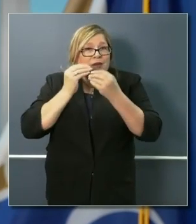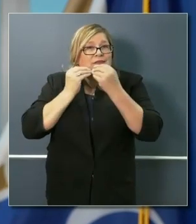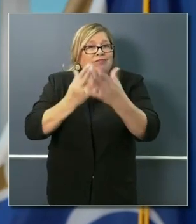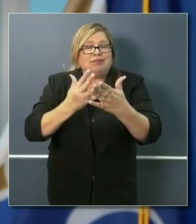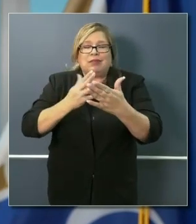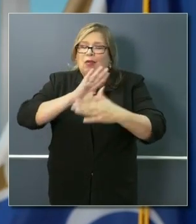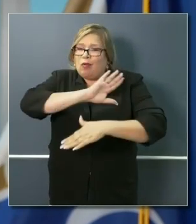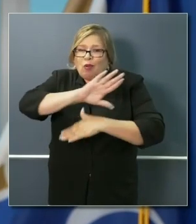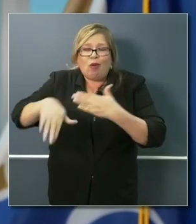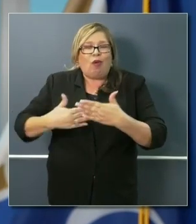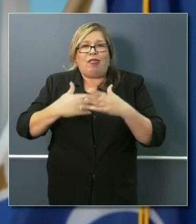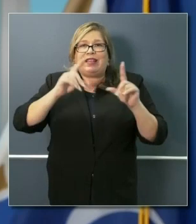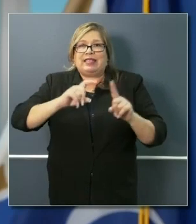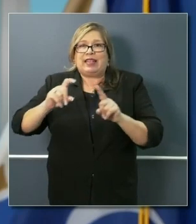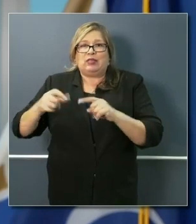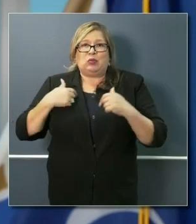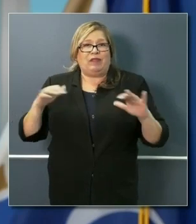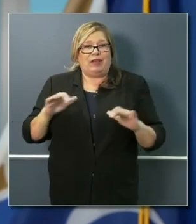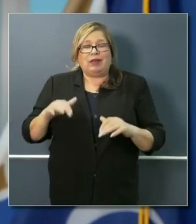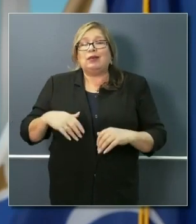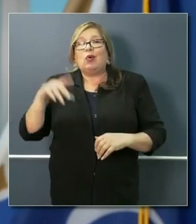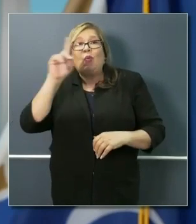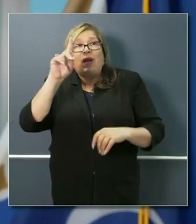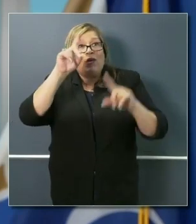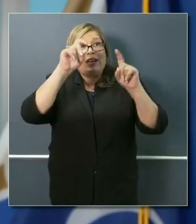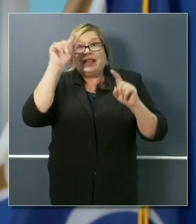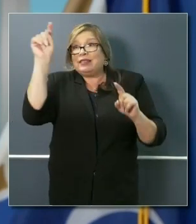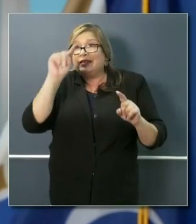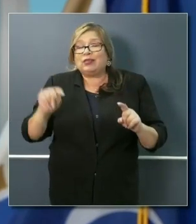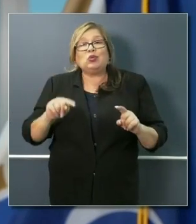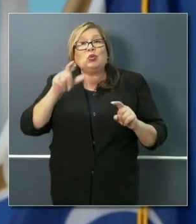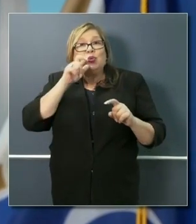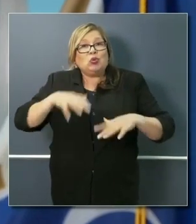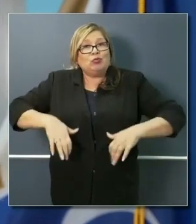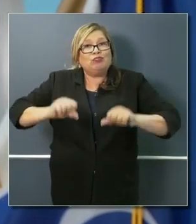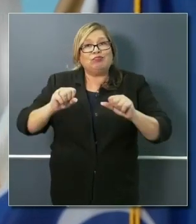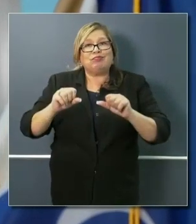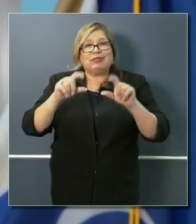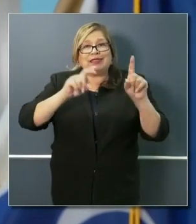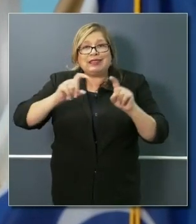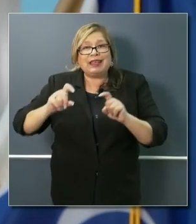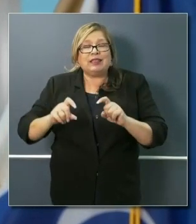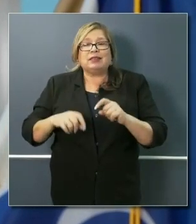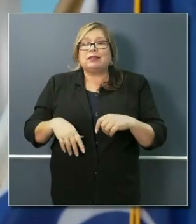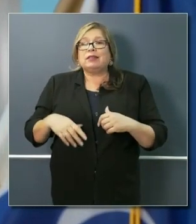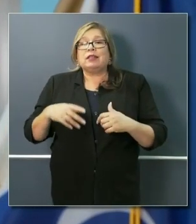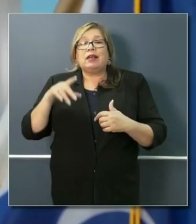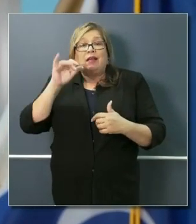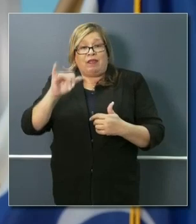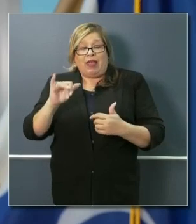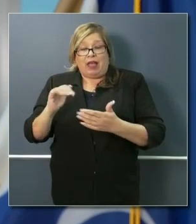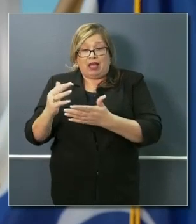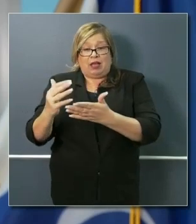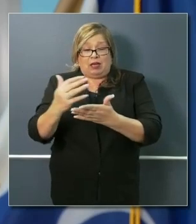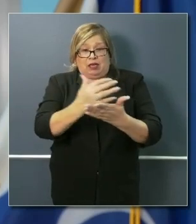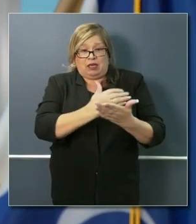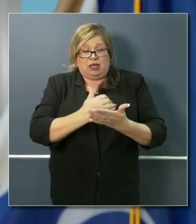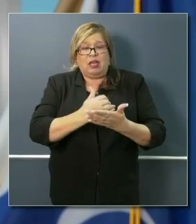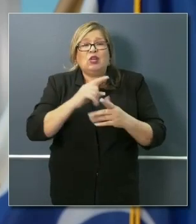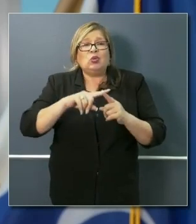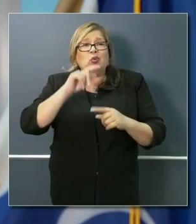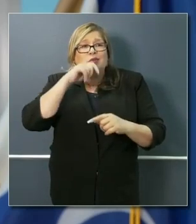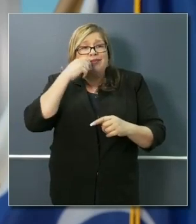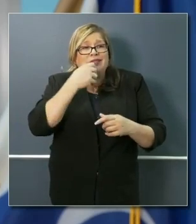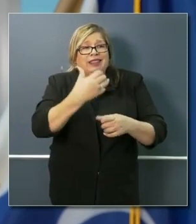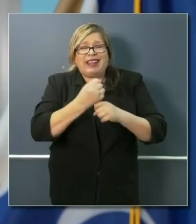update of all of the tests that have been done, where they're getting done, who's doing them, what the specimen collection challenges are, what the